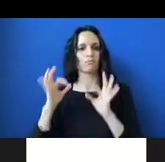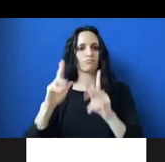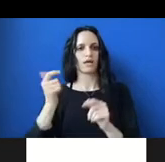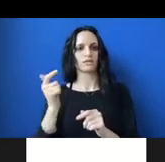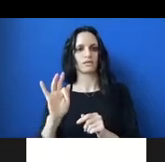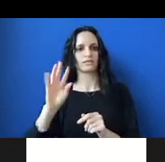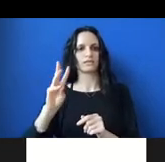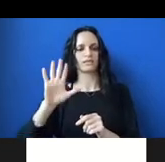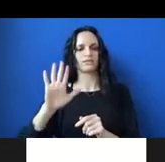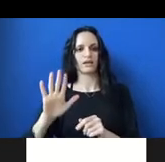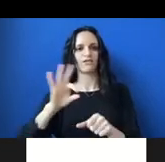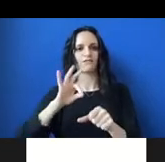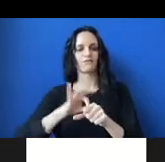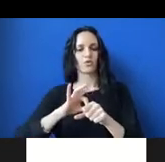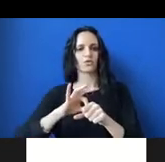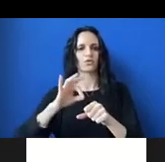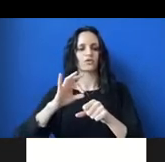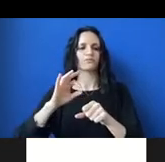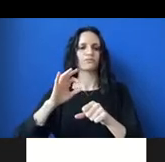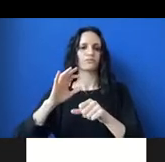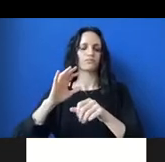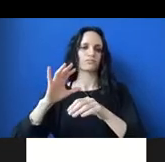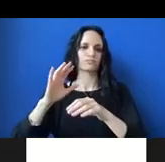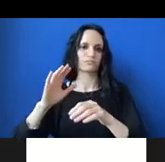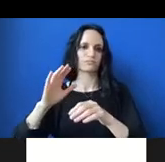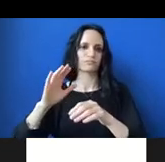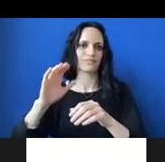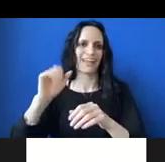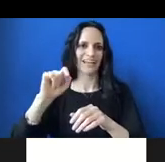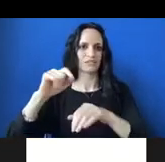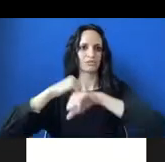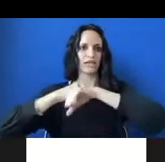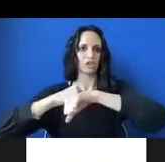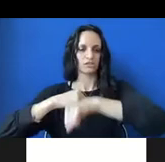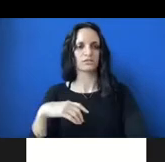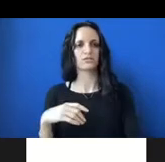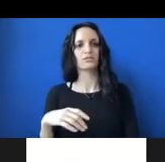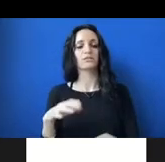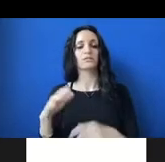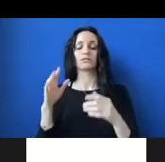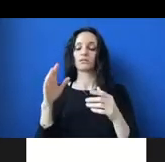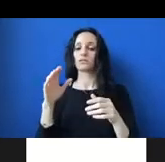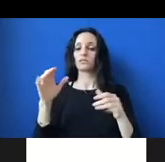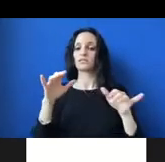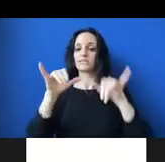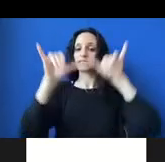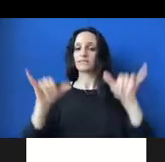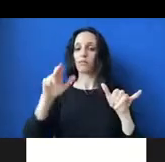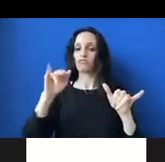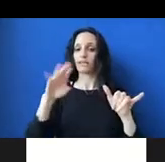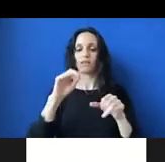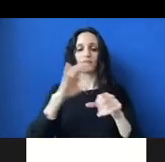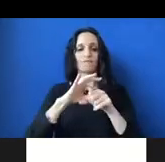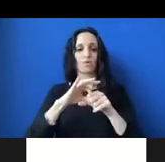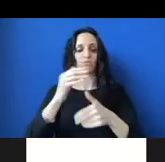rights protections that were gutted in 2013. The decision essentially decided that systemic racism in the voting process was no longer